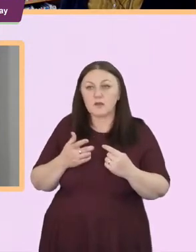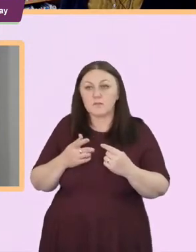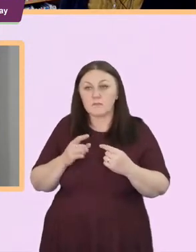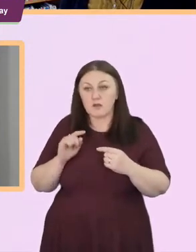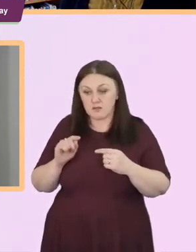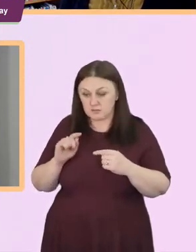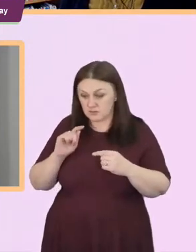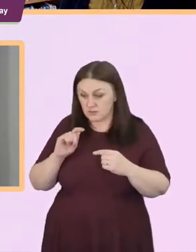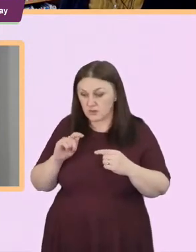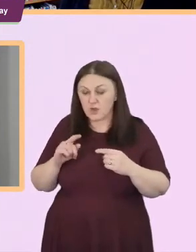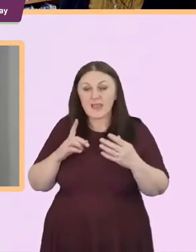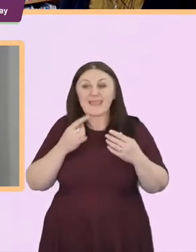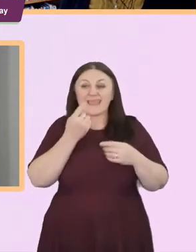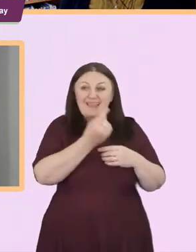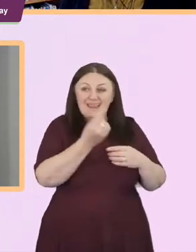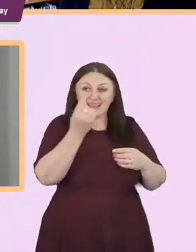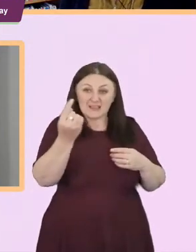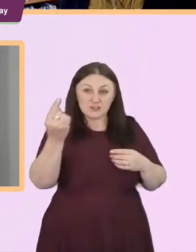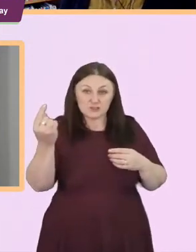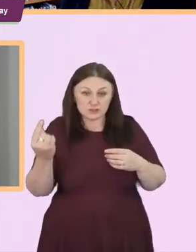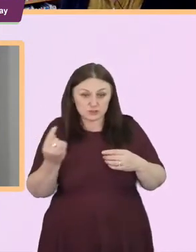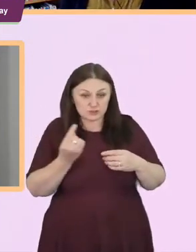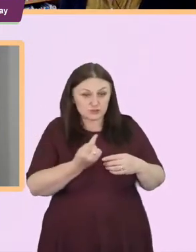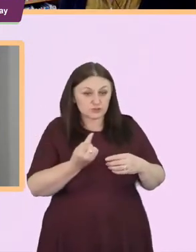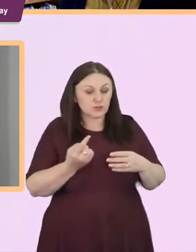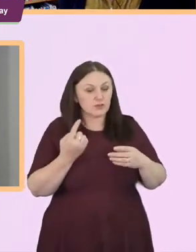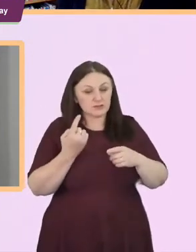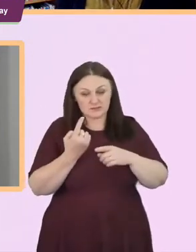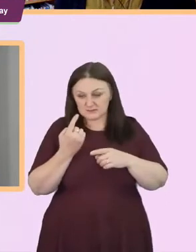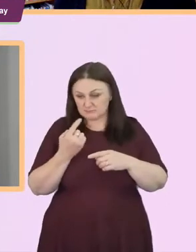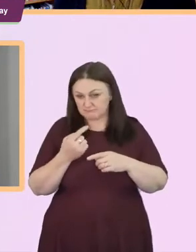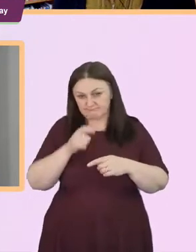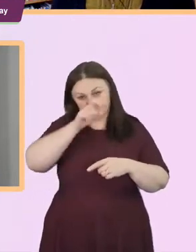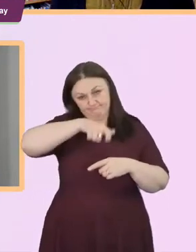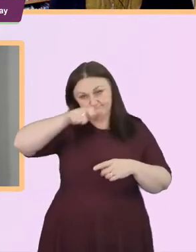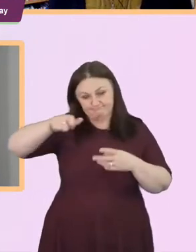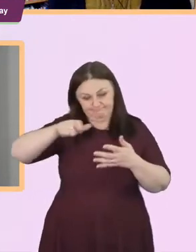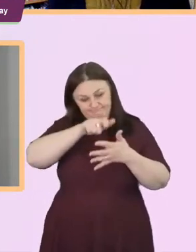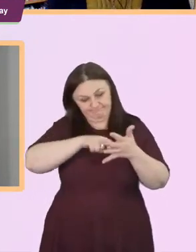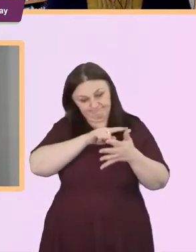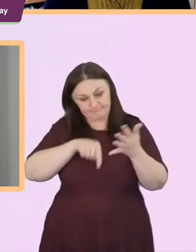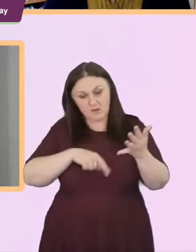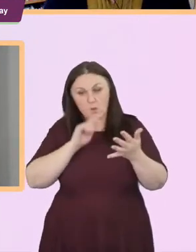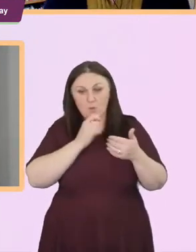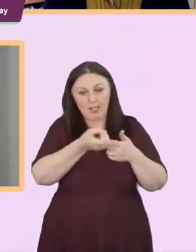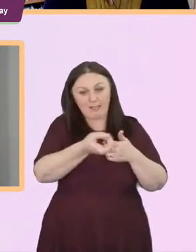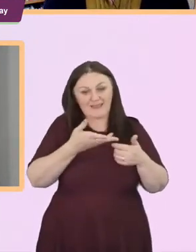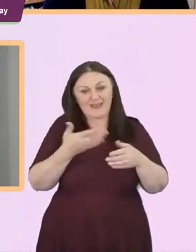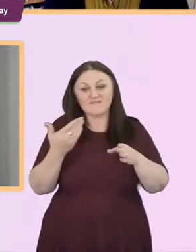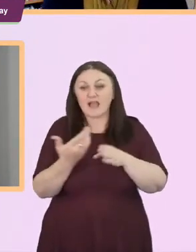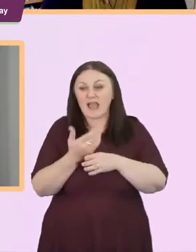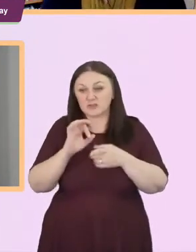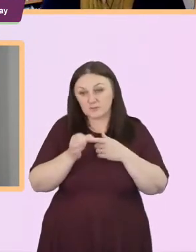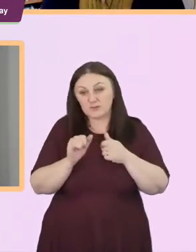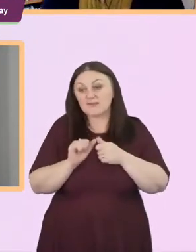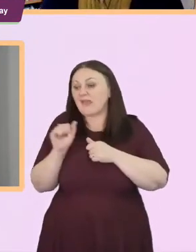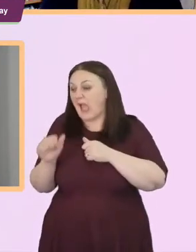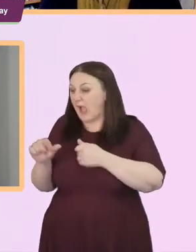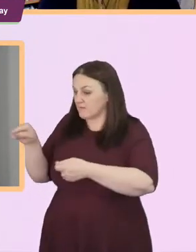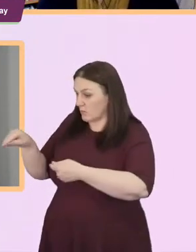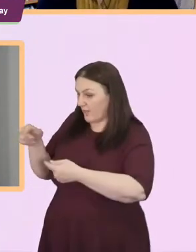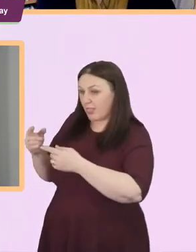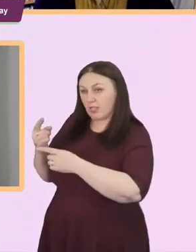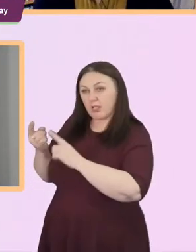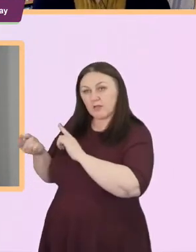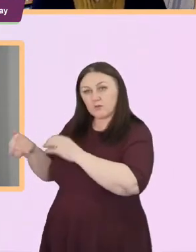action points that each of the speaker is uh going to bring now so first of all Dave and what take home what